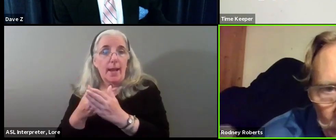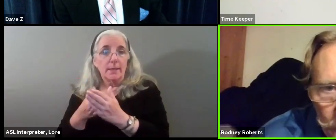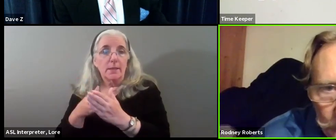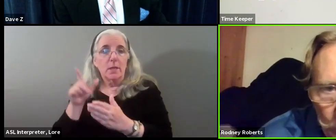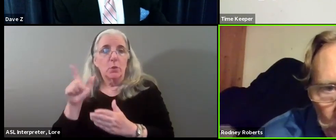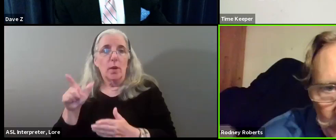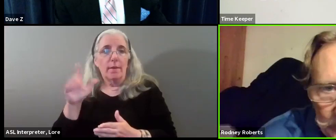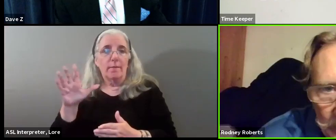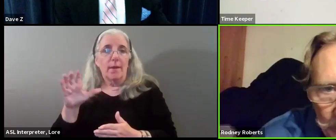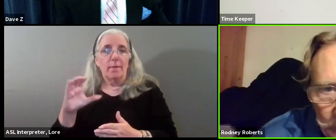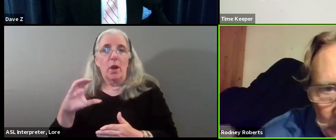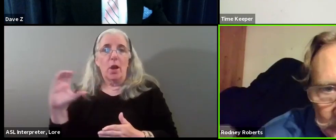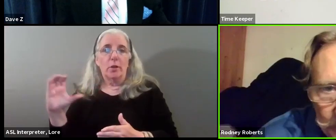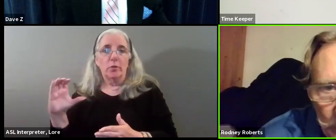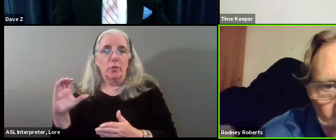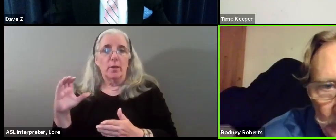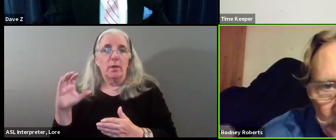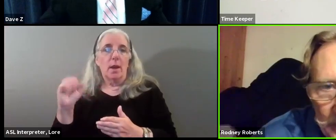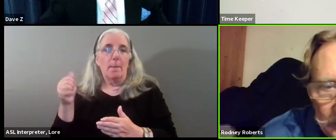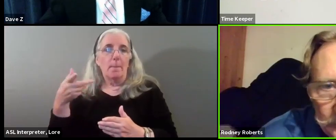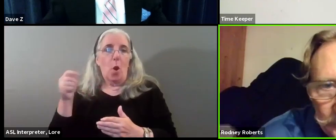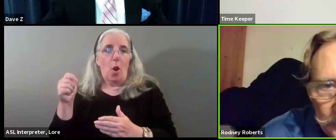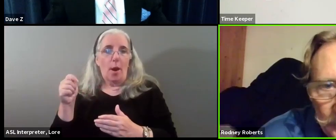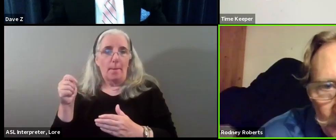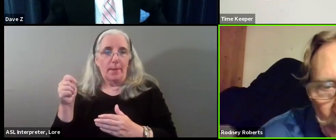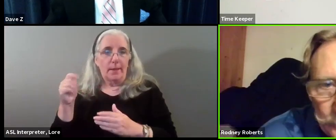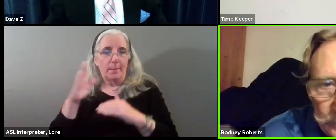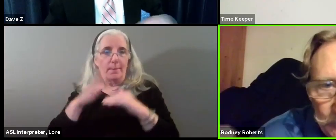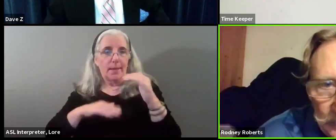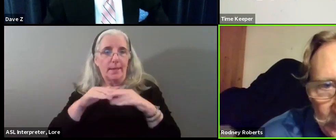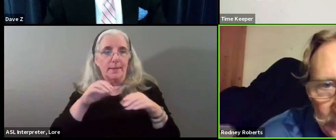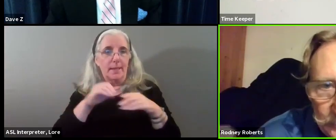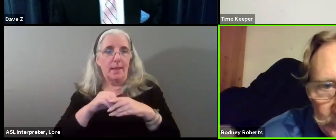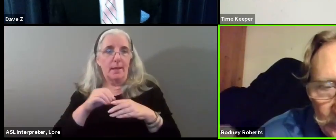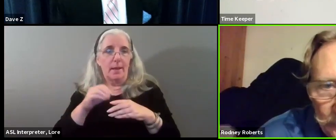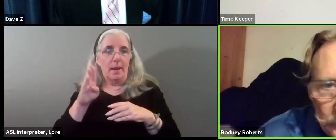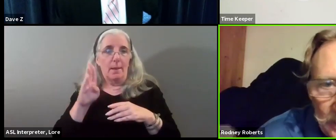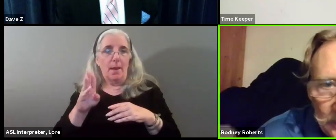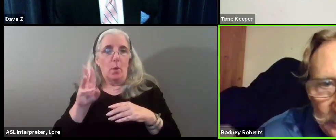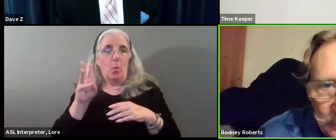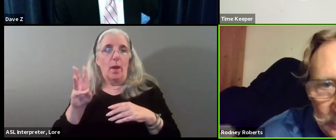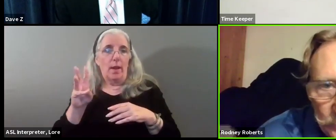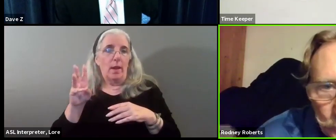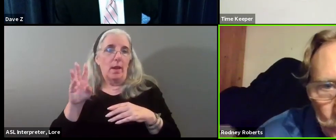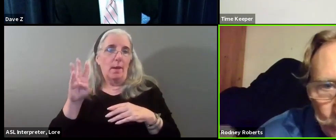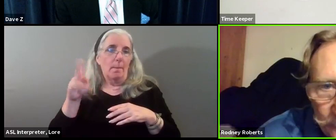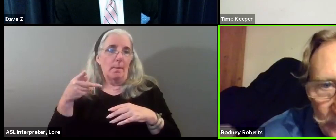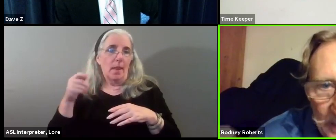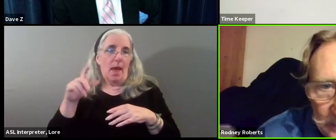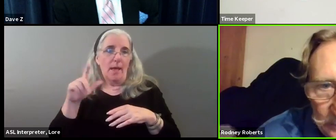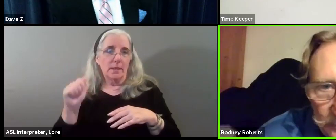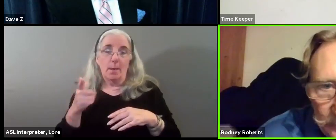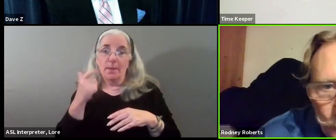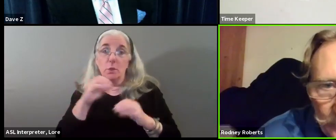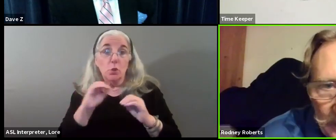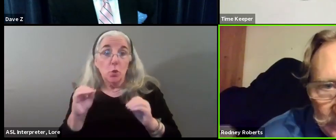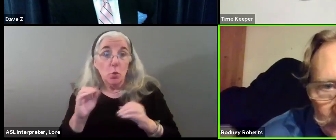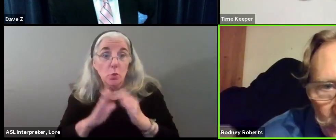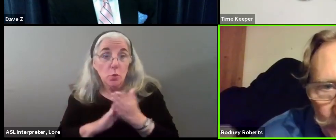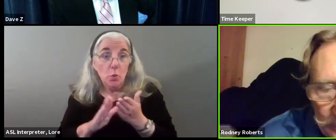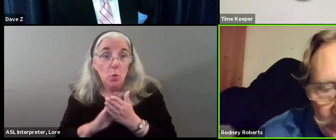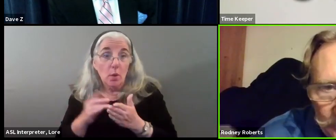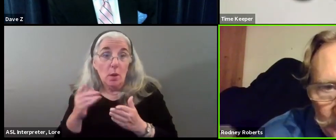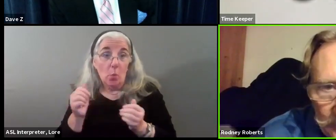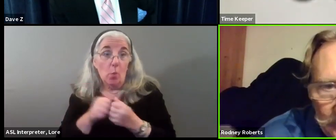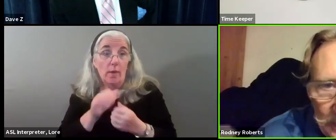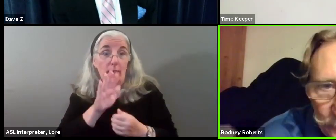,500 apartment complex at Beltway Plaza, mostly because there's not going to be a school provided with that